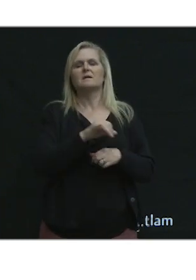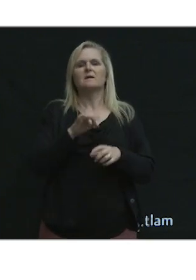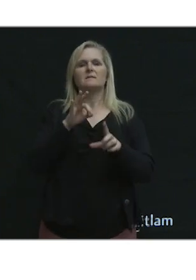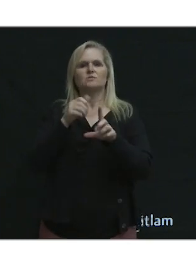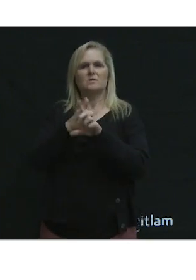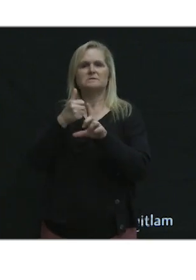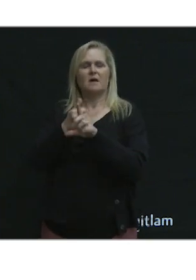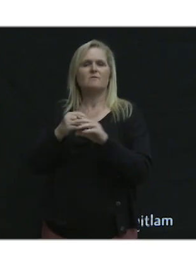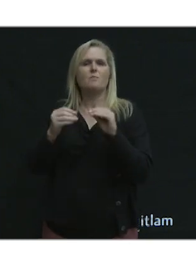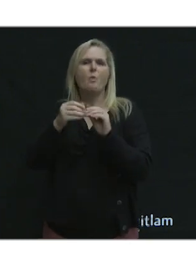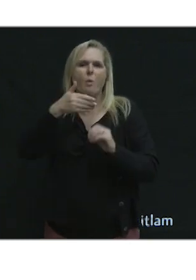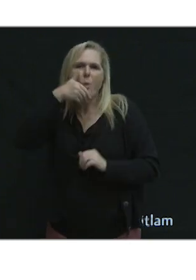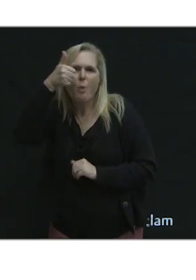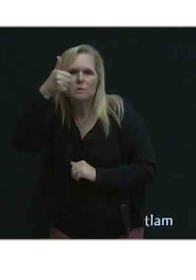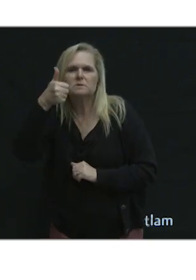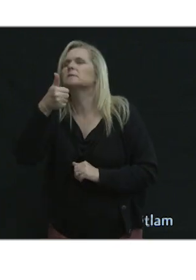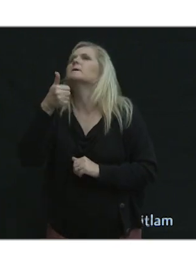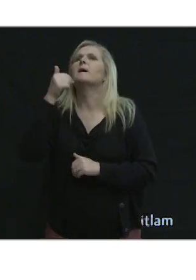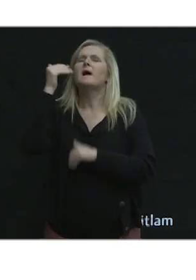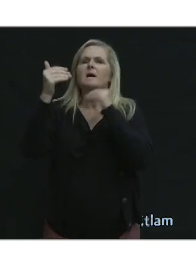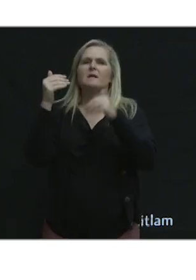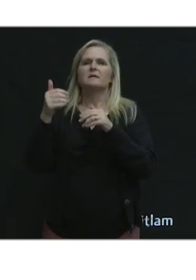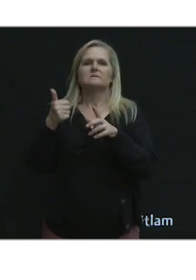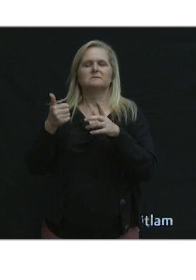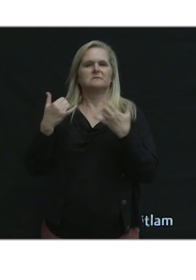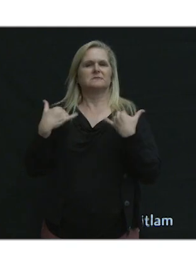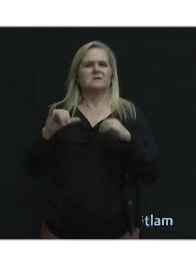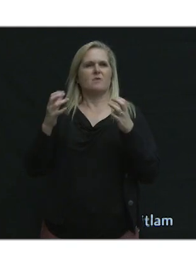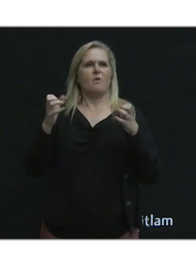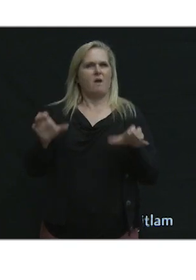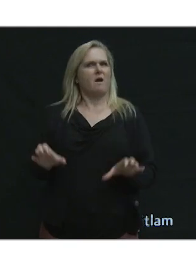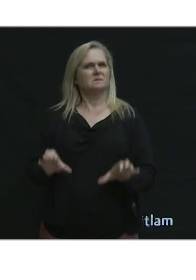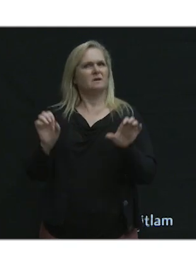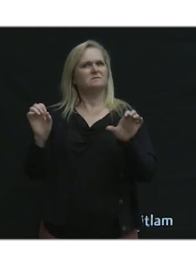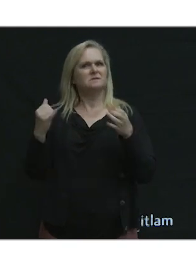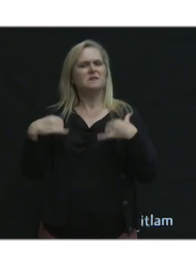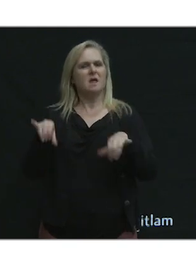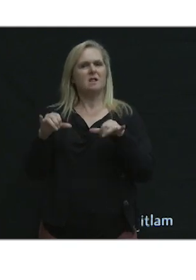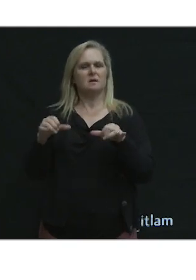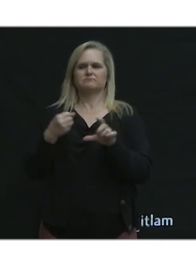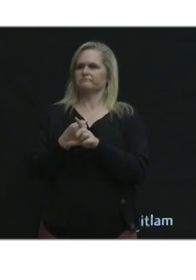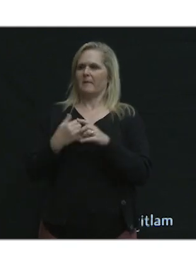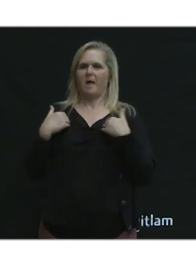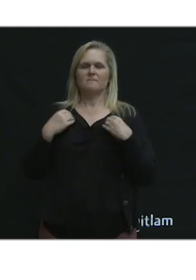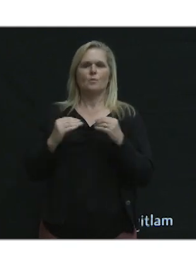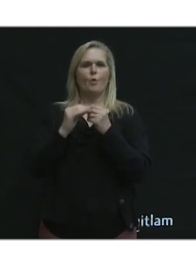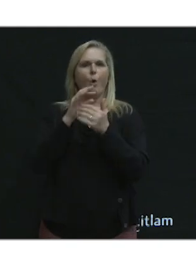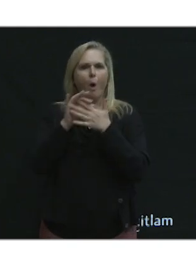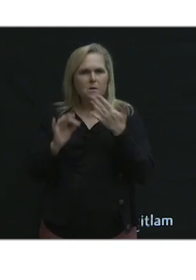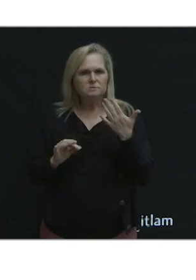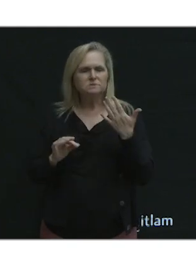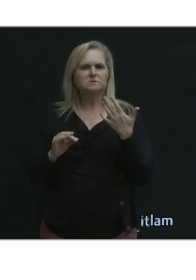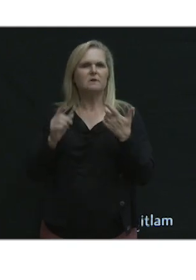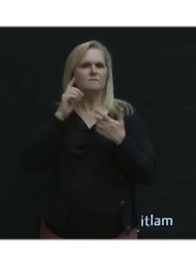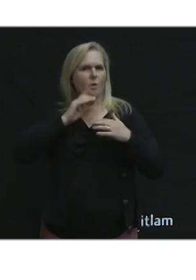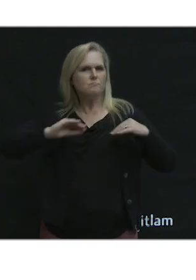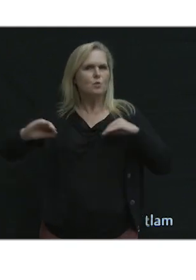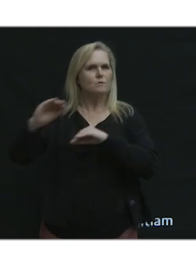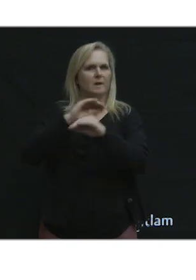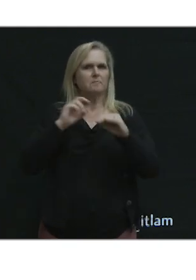an aging or an older adult that still wants to be active, you all of a sudden have more options to get around.